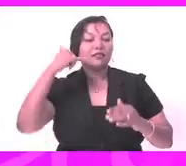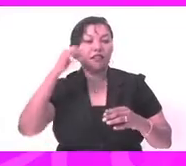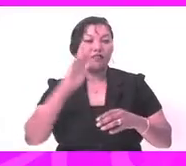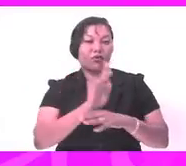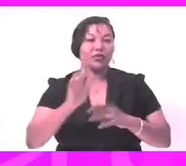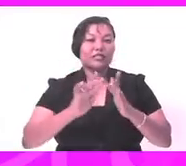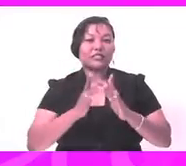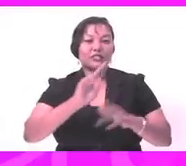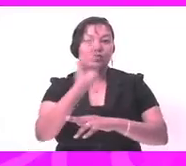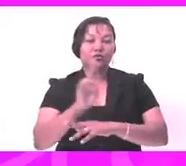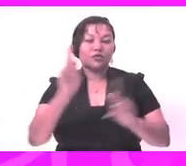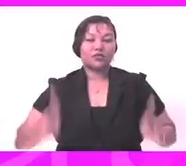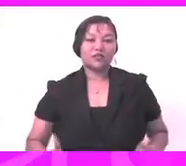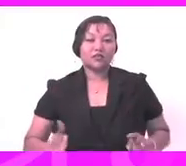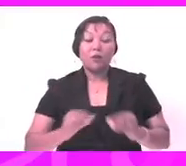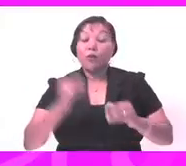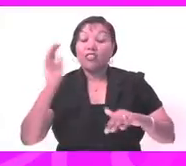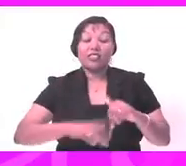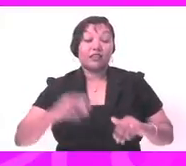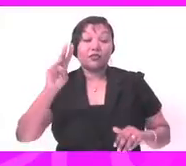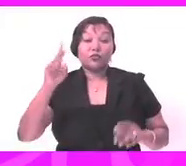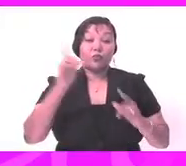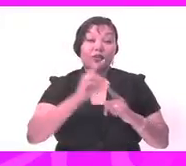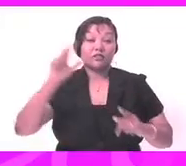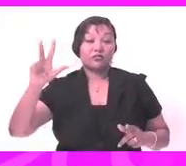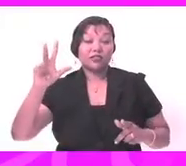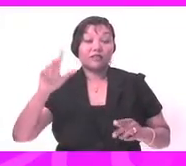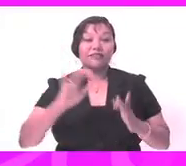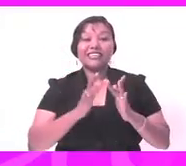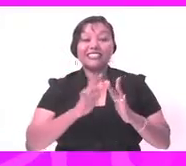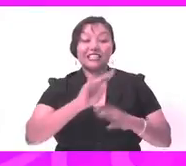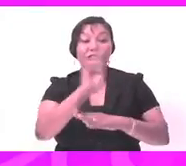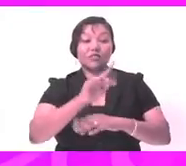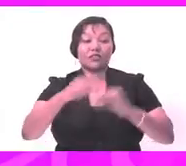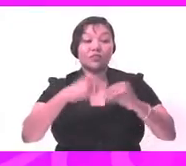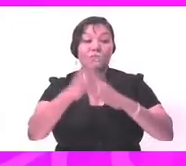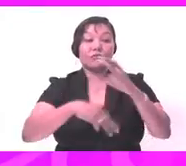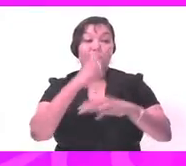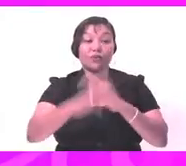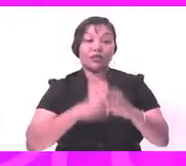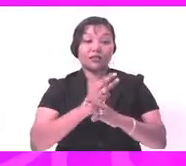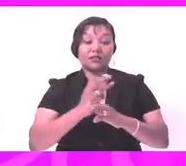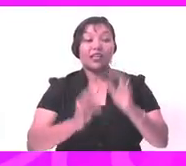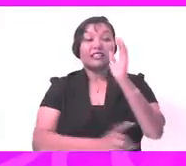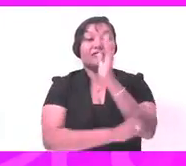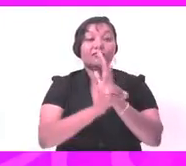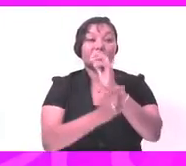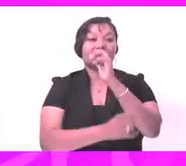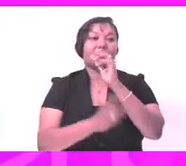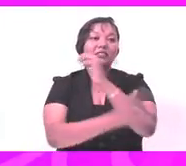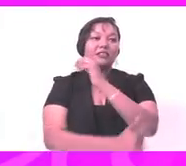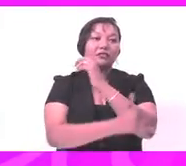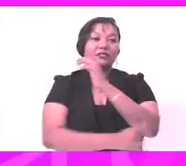There are also more than 2.3 billion internet users worldwide. In developing countries, the percentage of individuals